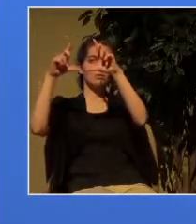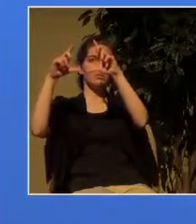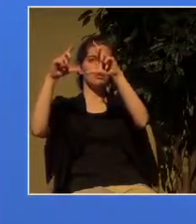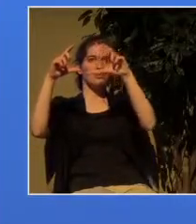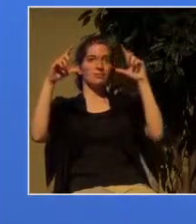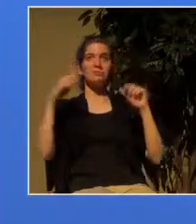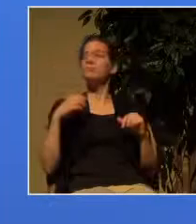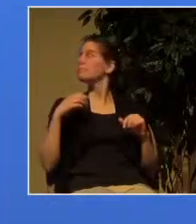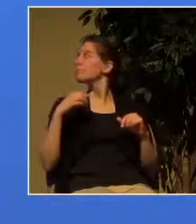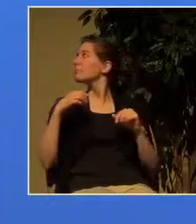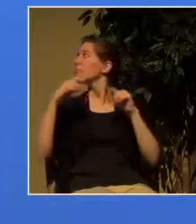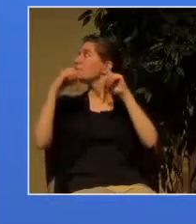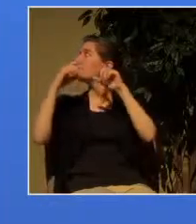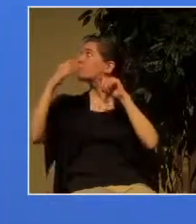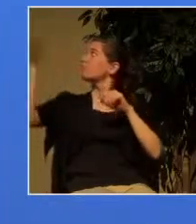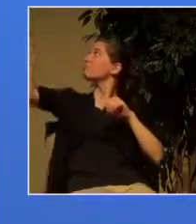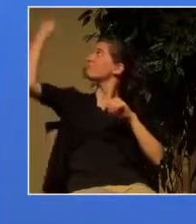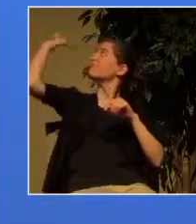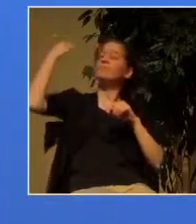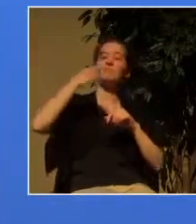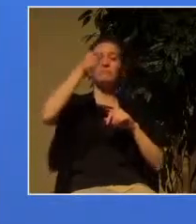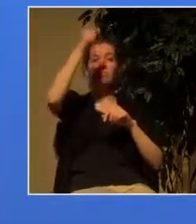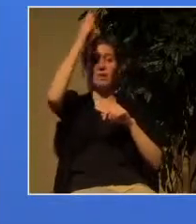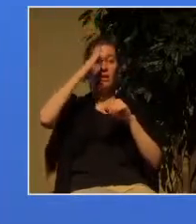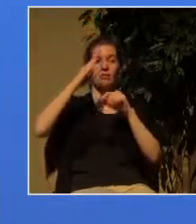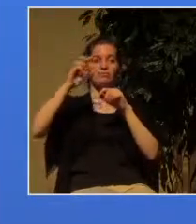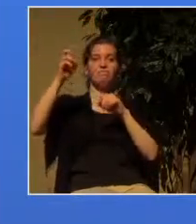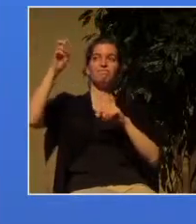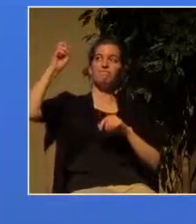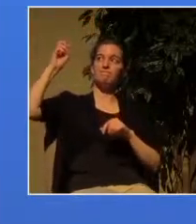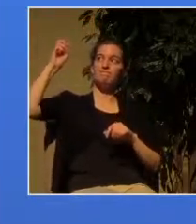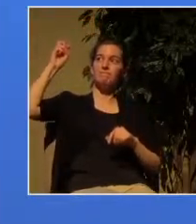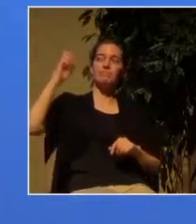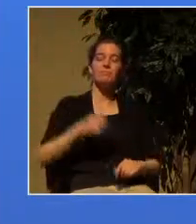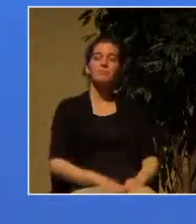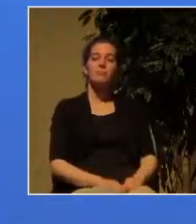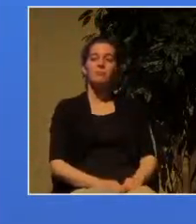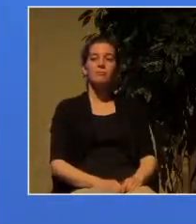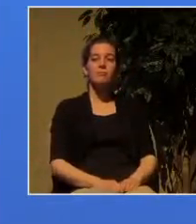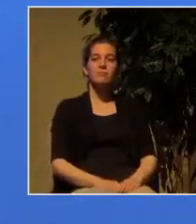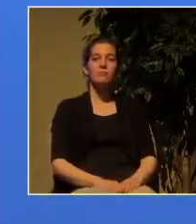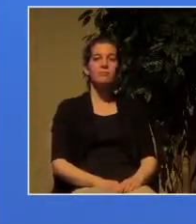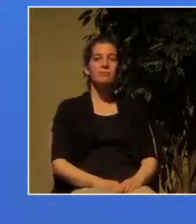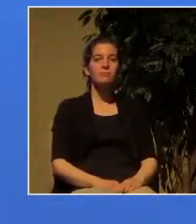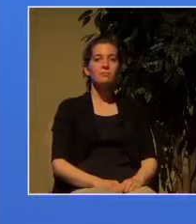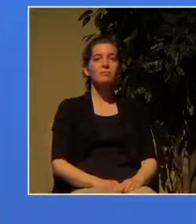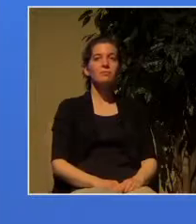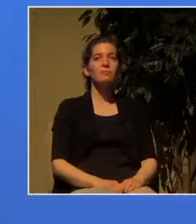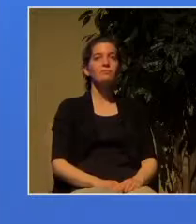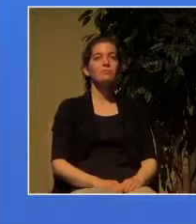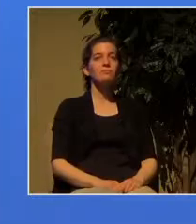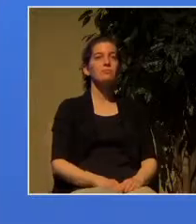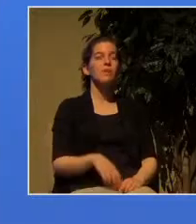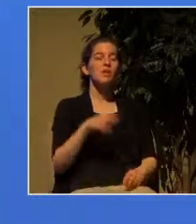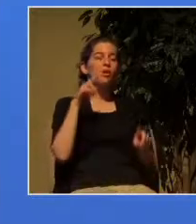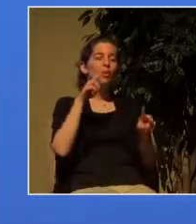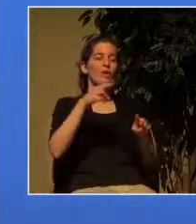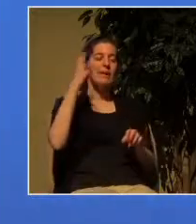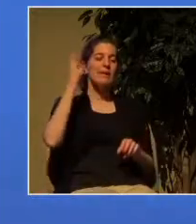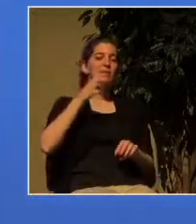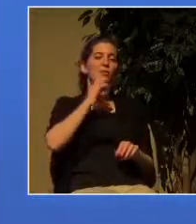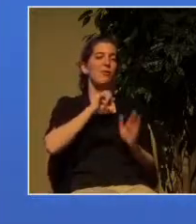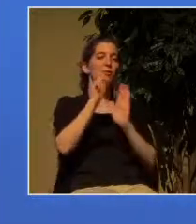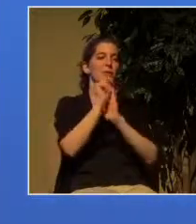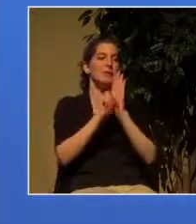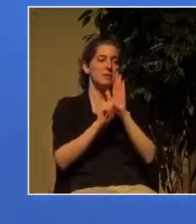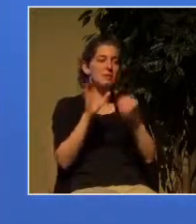of the New Testament church many times we have to go through the fire in order to be refined